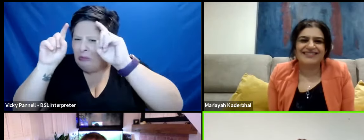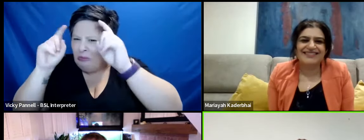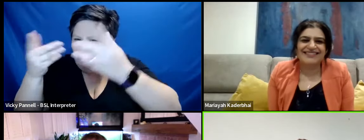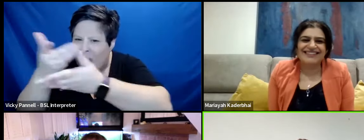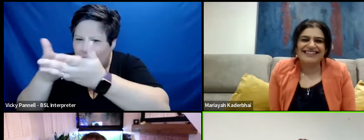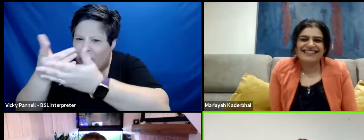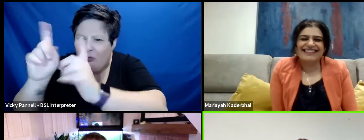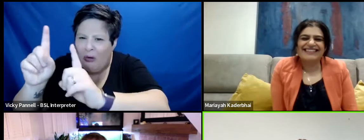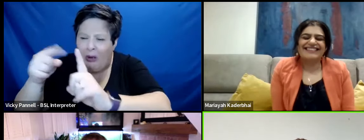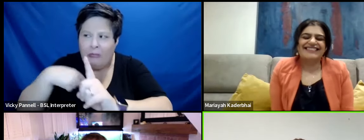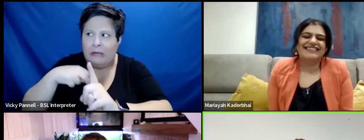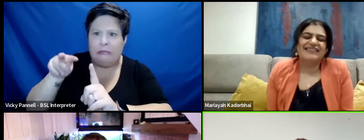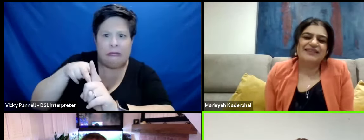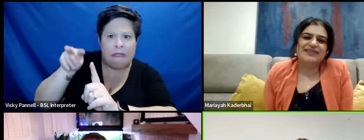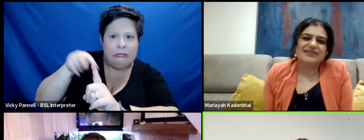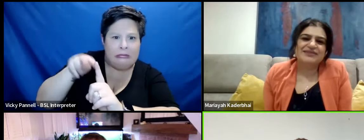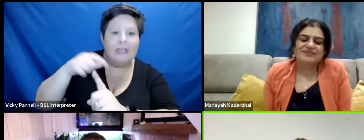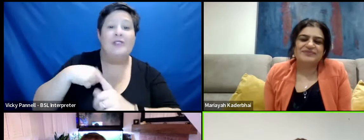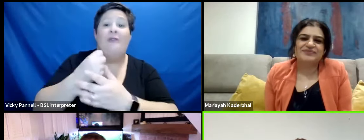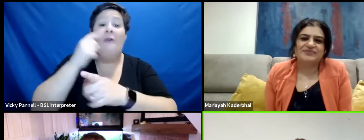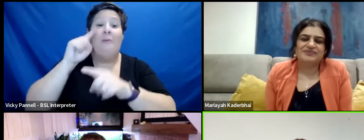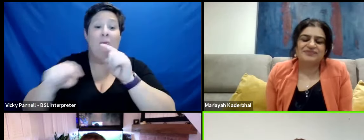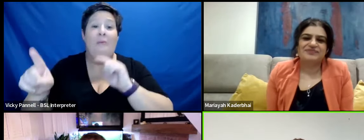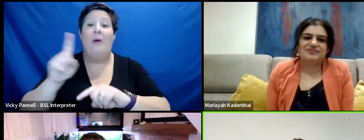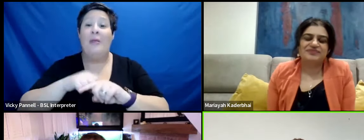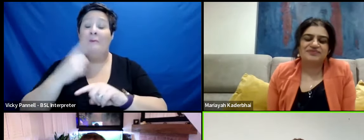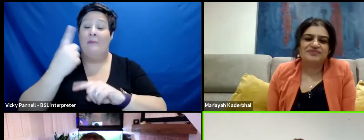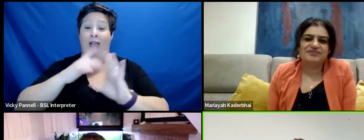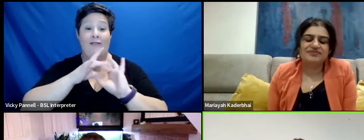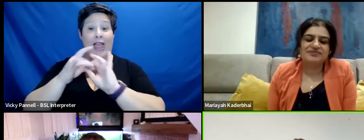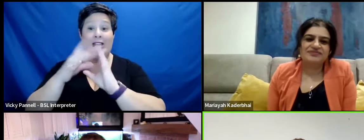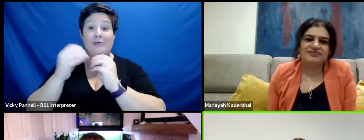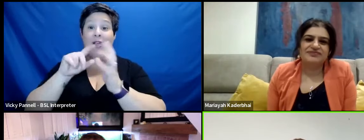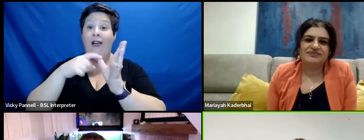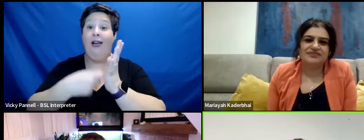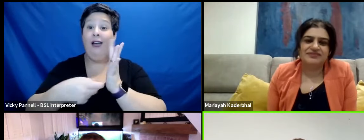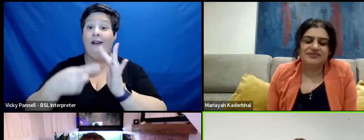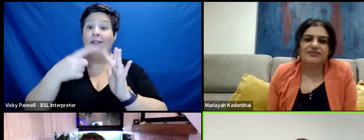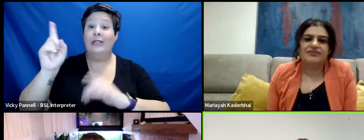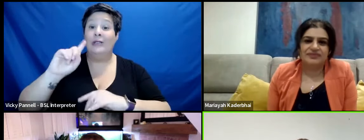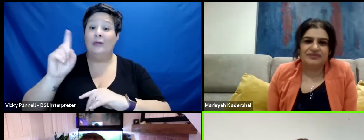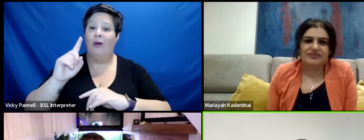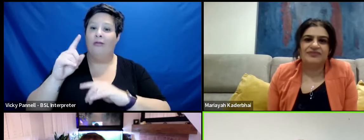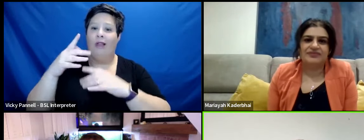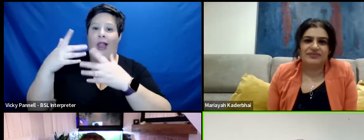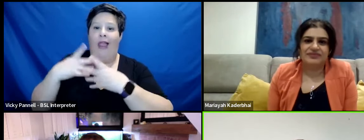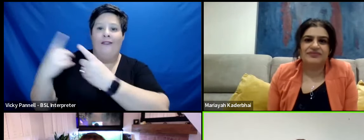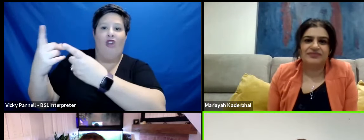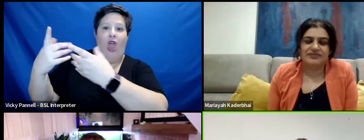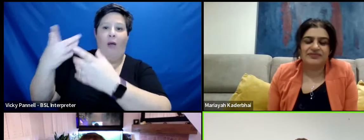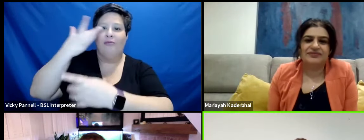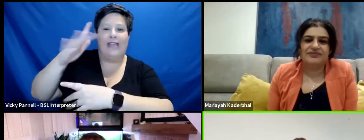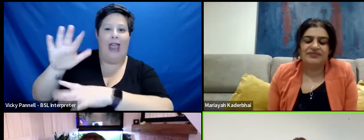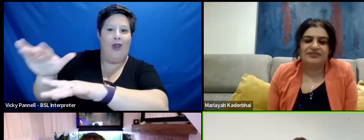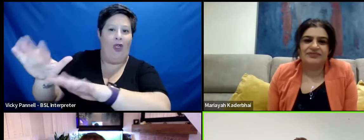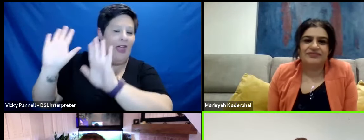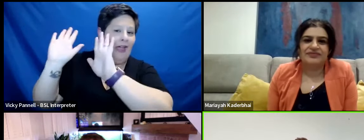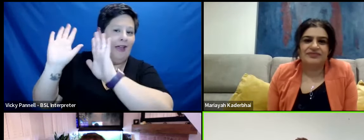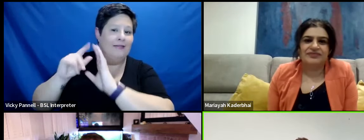But, you know, and so for a large majority of time, I guess my relationship with Ari was just to let her alone and pretend that she wasn't there.